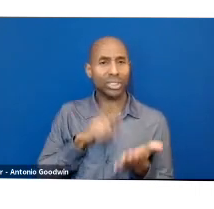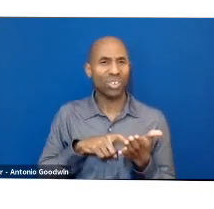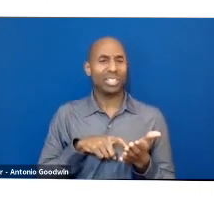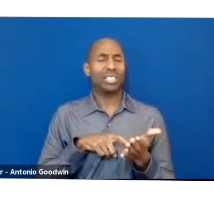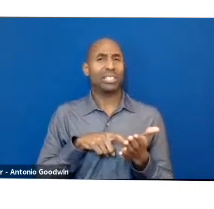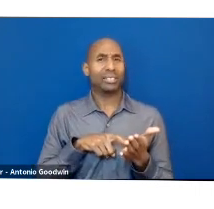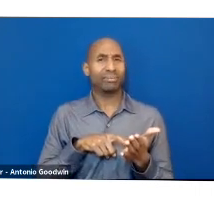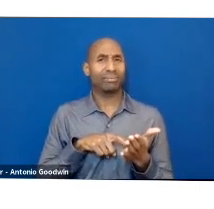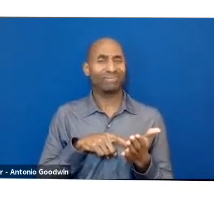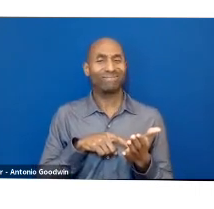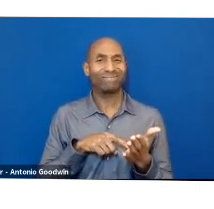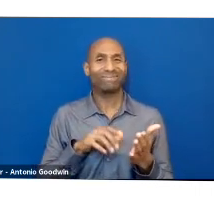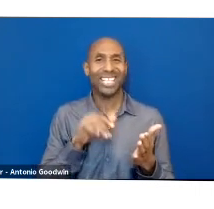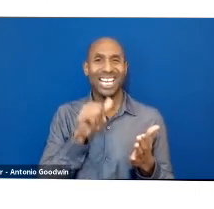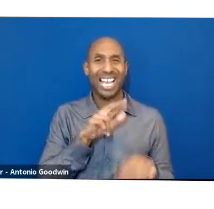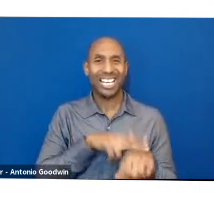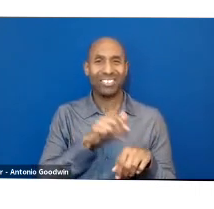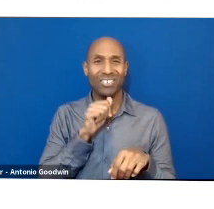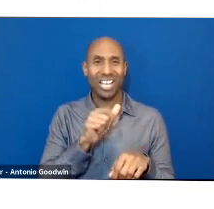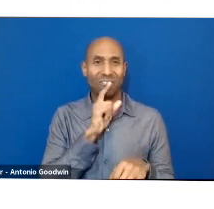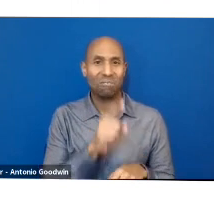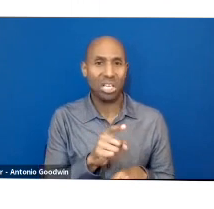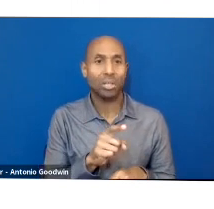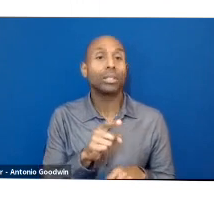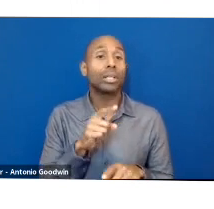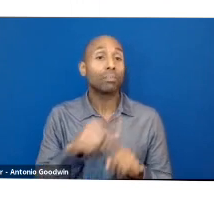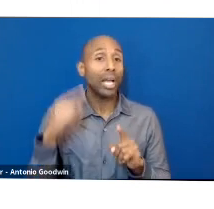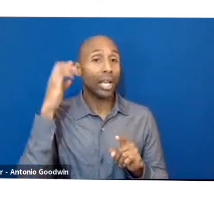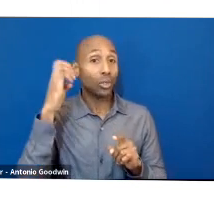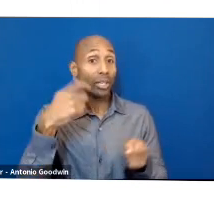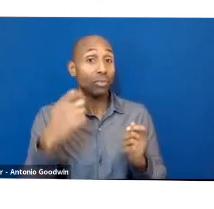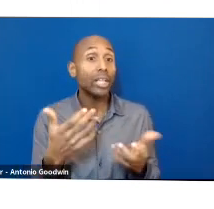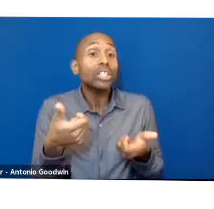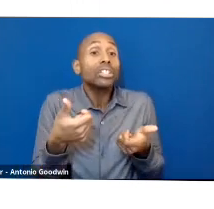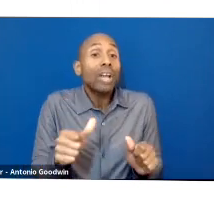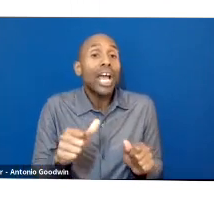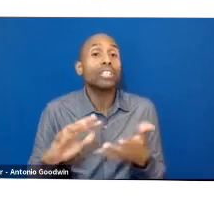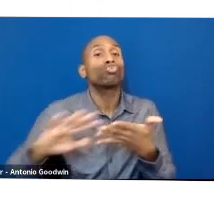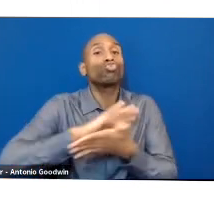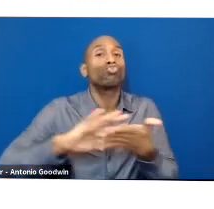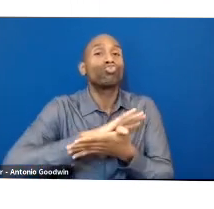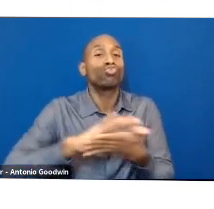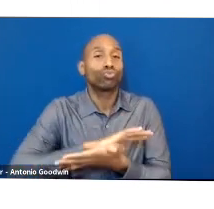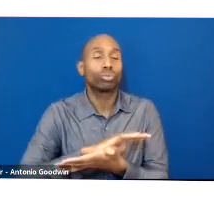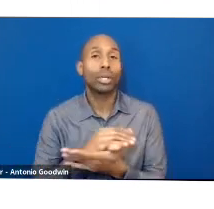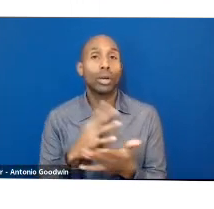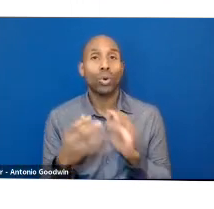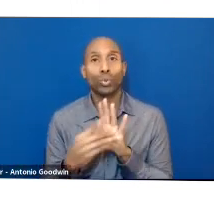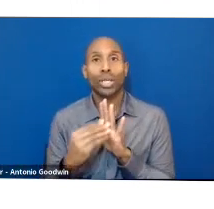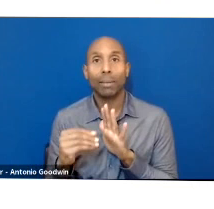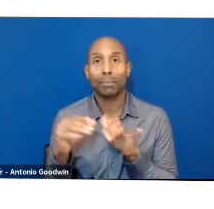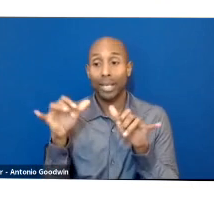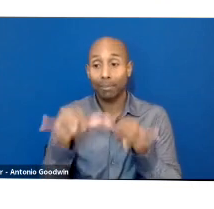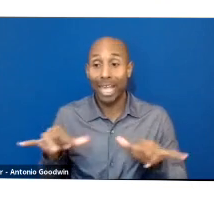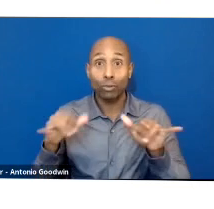traders attempted a range of strategies to mitigate this problem, from imitating patterns and colors to exporting